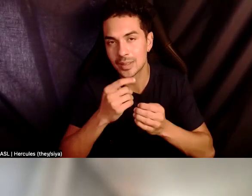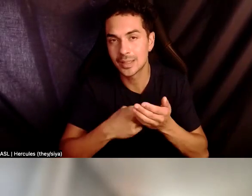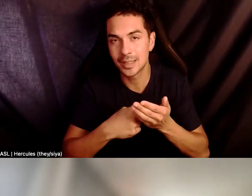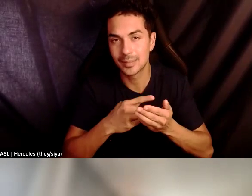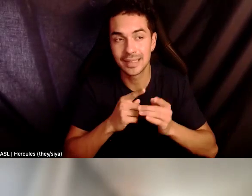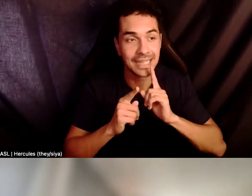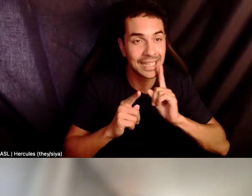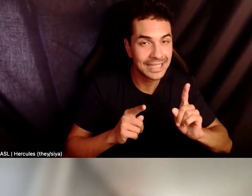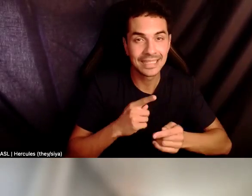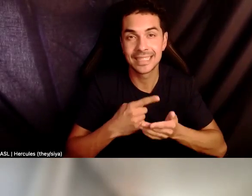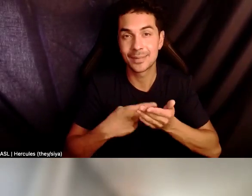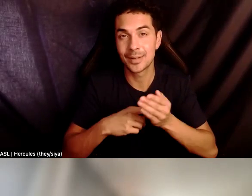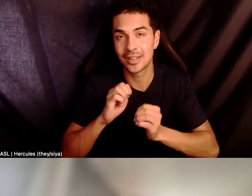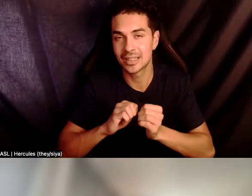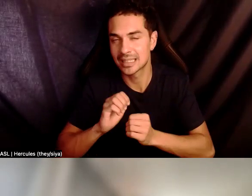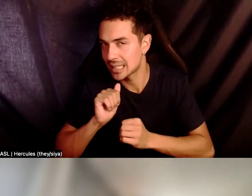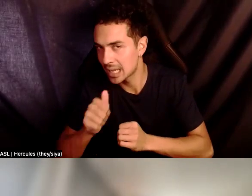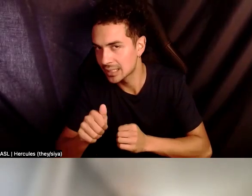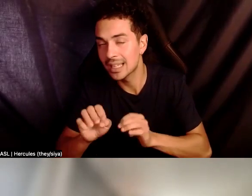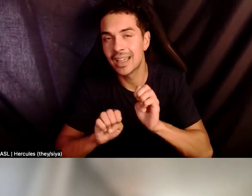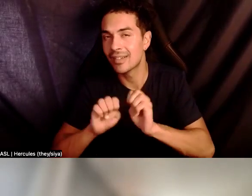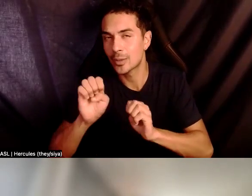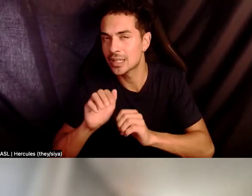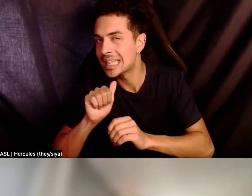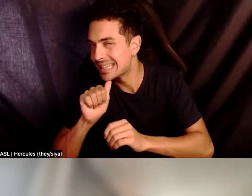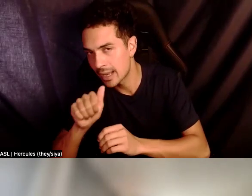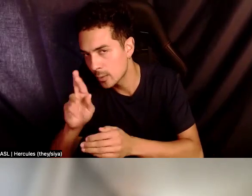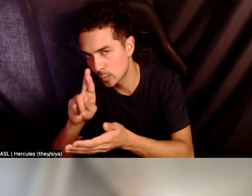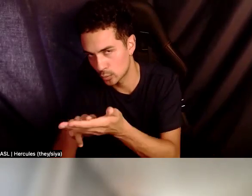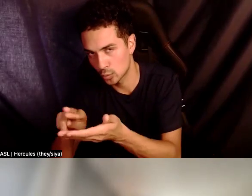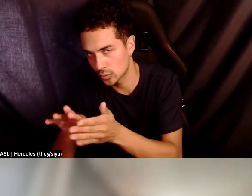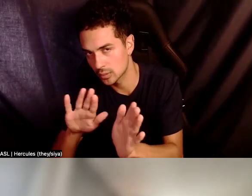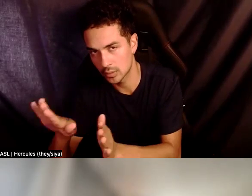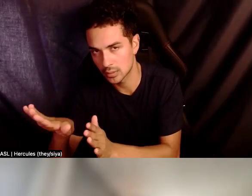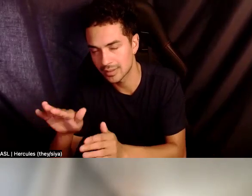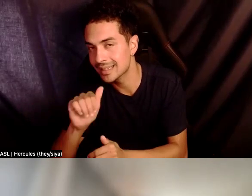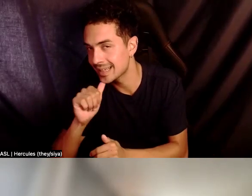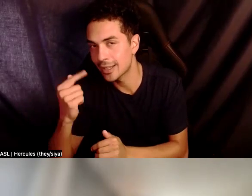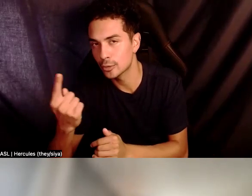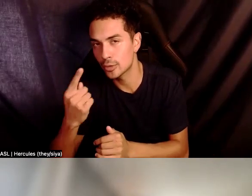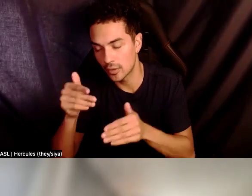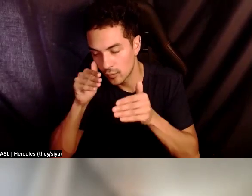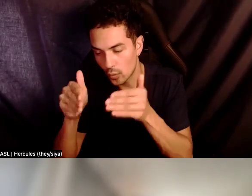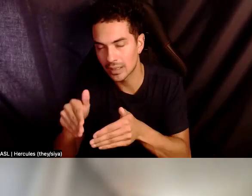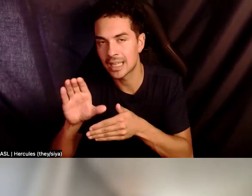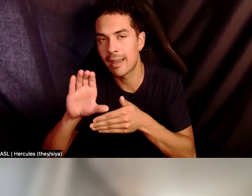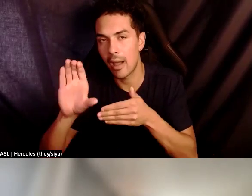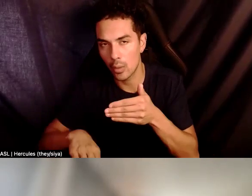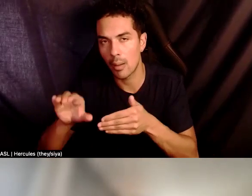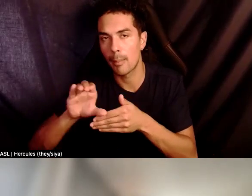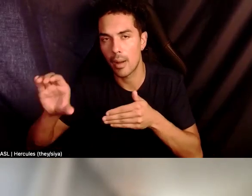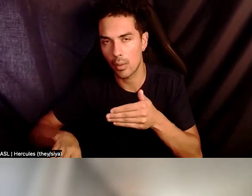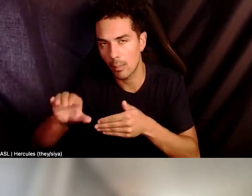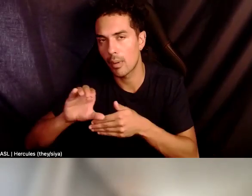Evaluation isn't necessarily research. It's not just focused on outcomes and